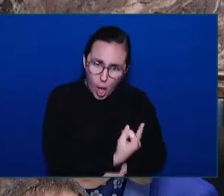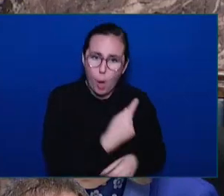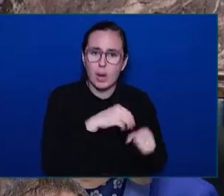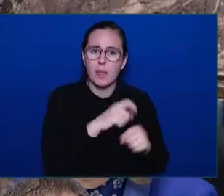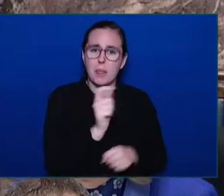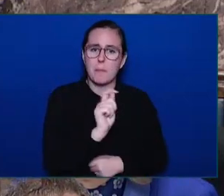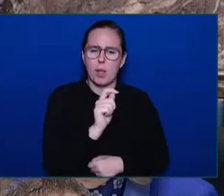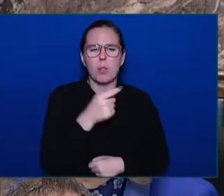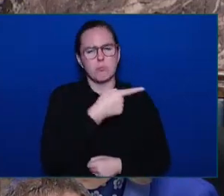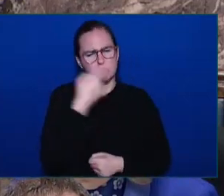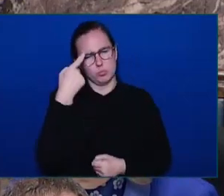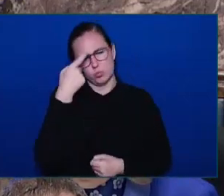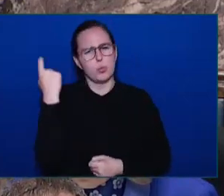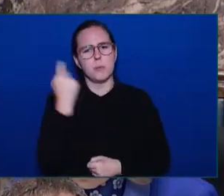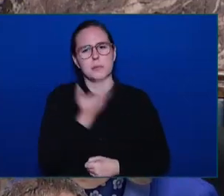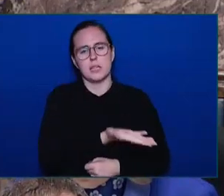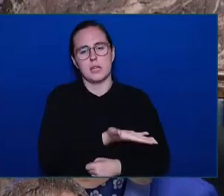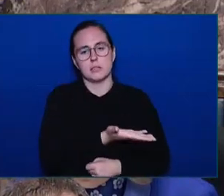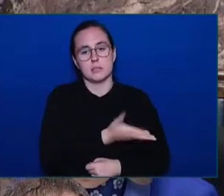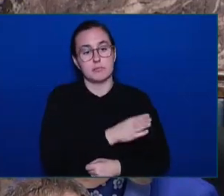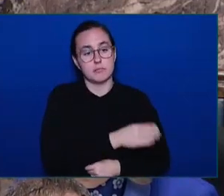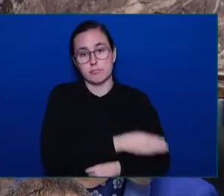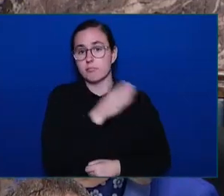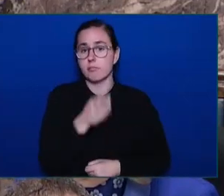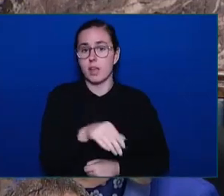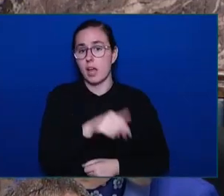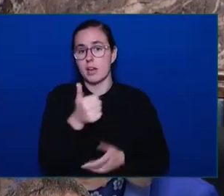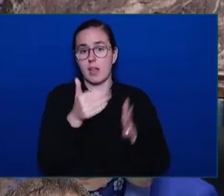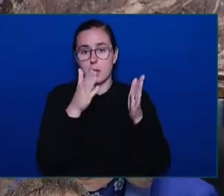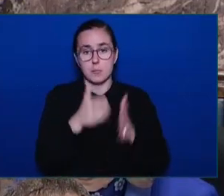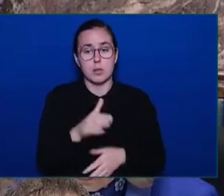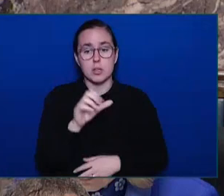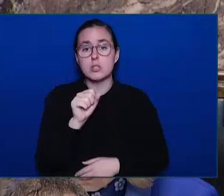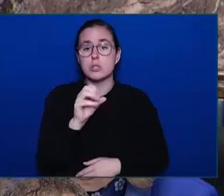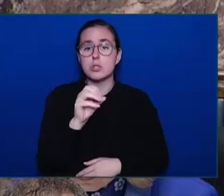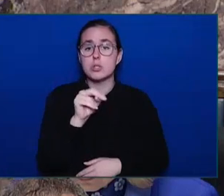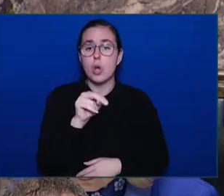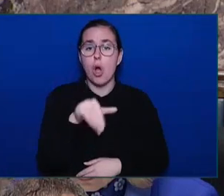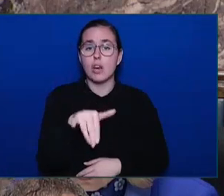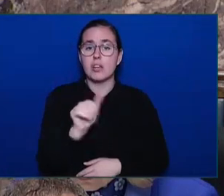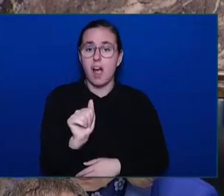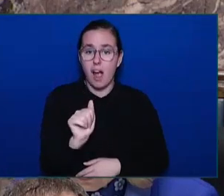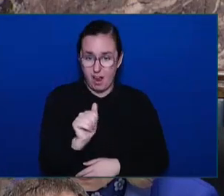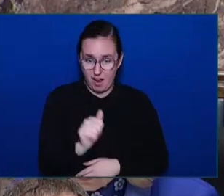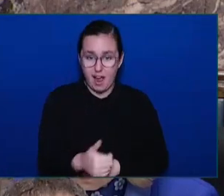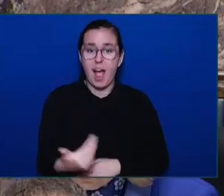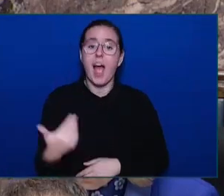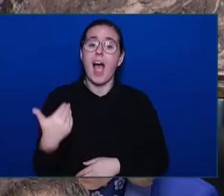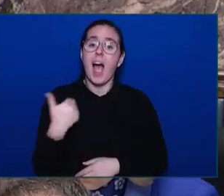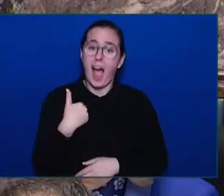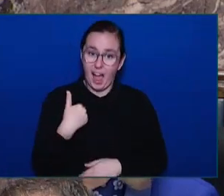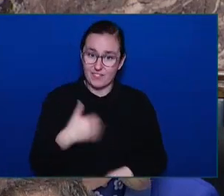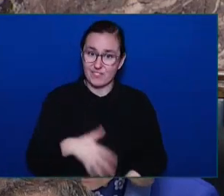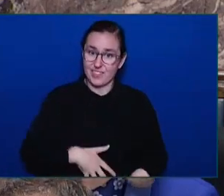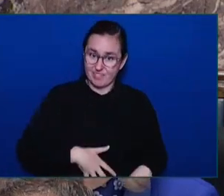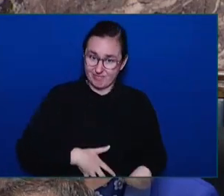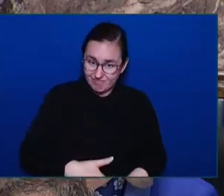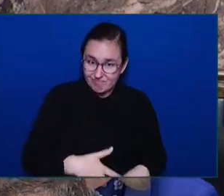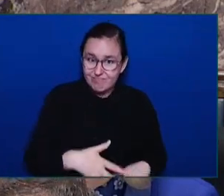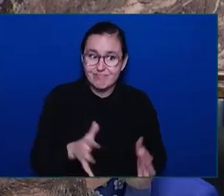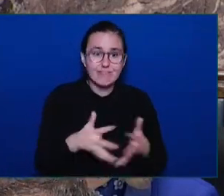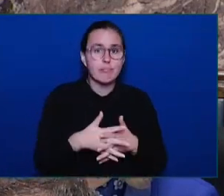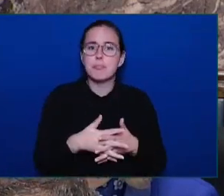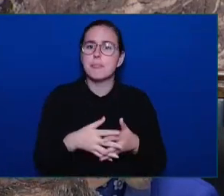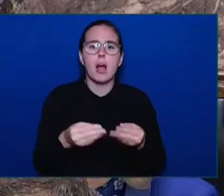A young woman who suffered an untreated miscarriage, and she was left in a hospital hallway in